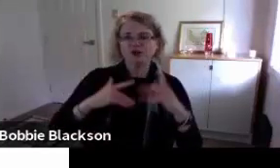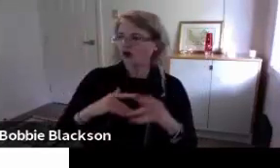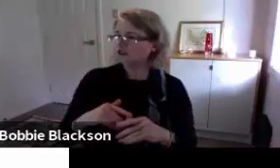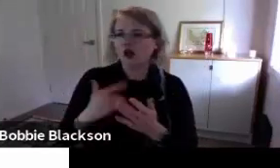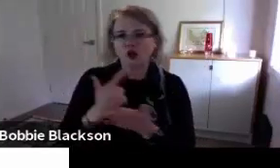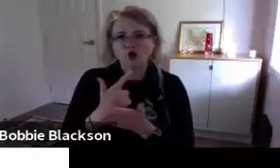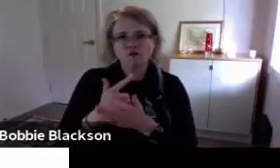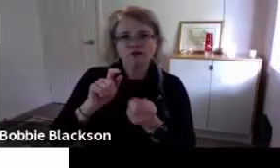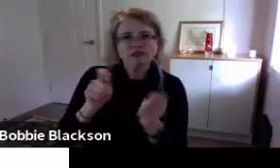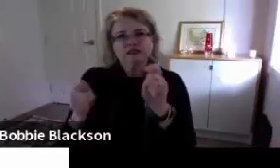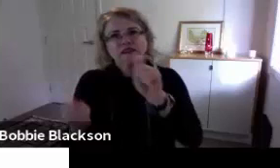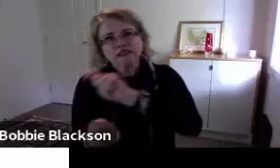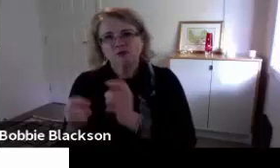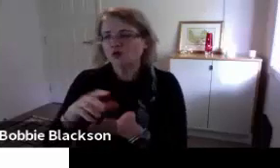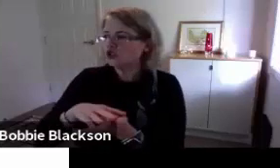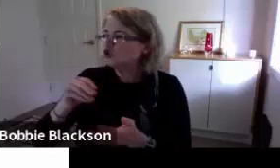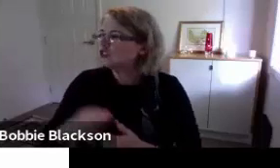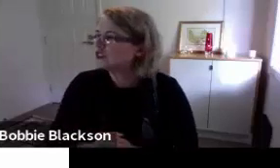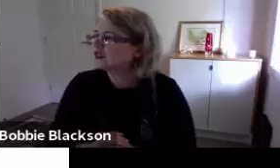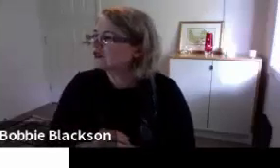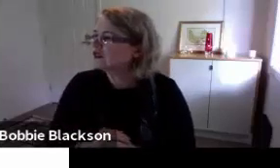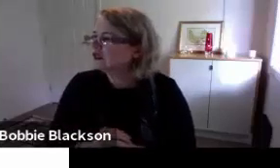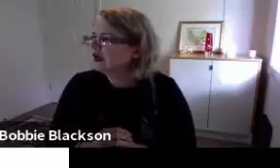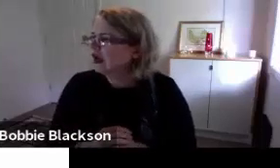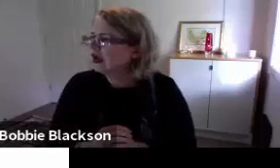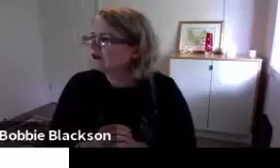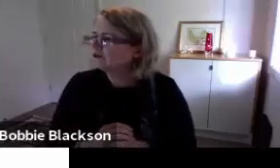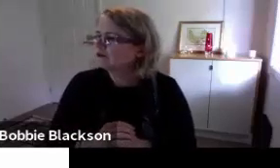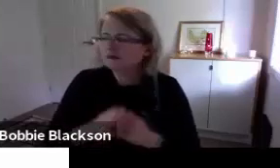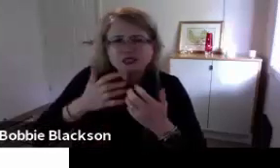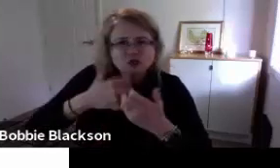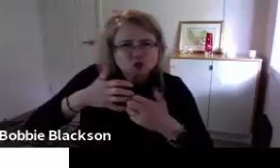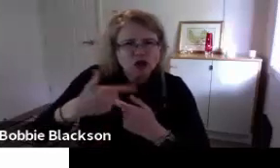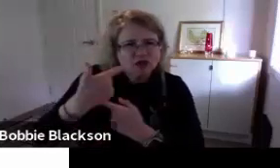back a little bit so that they are not completely filling the screen with their face.